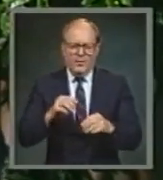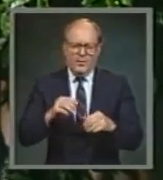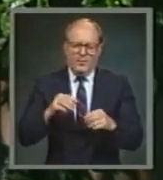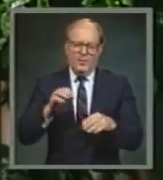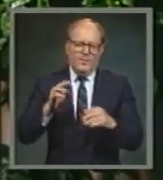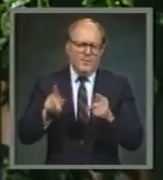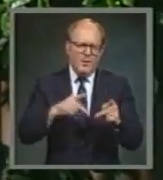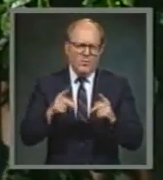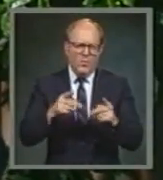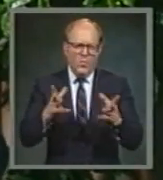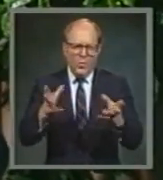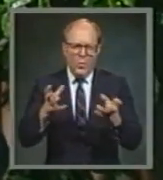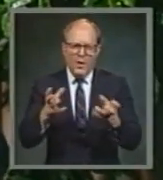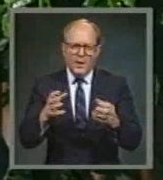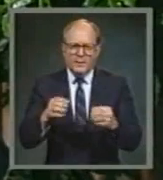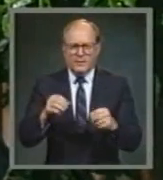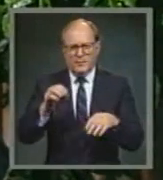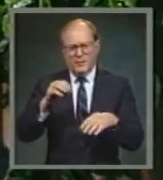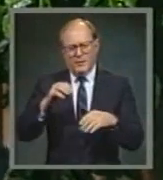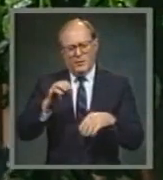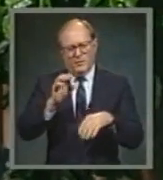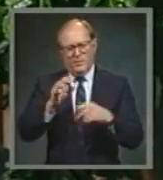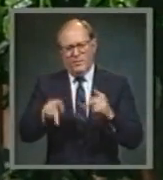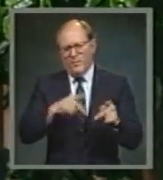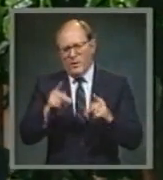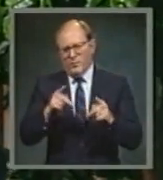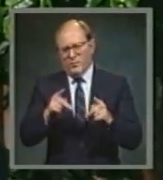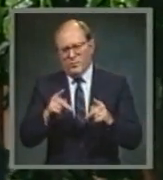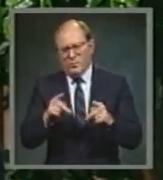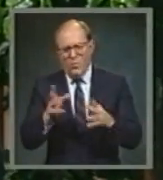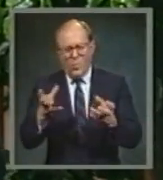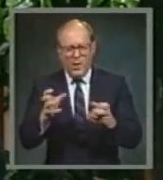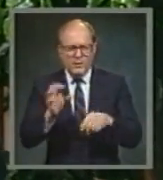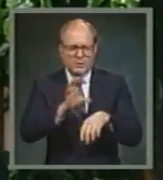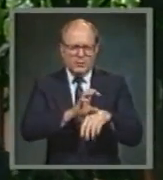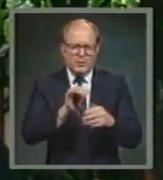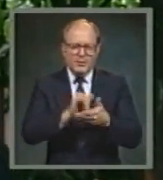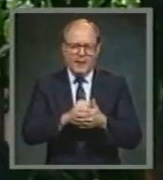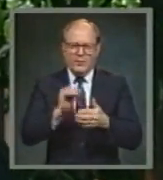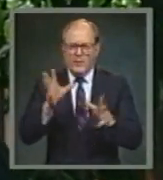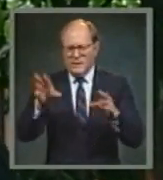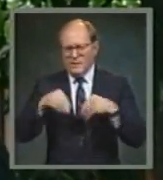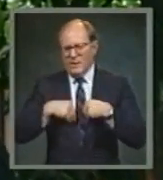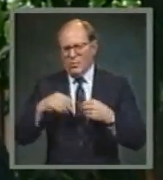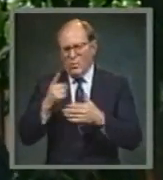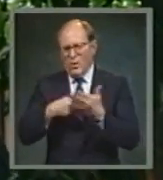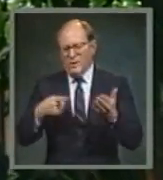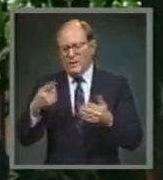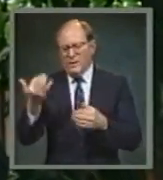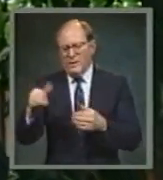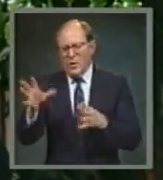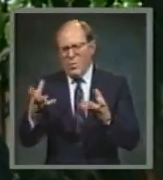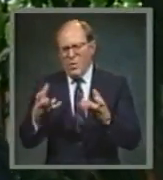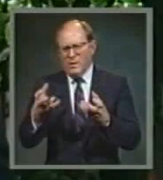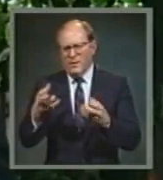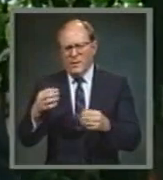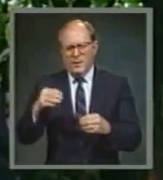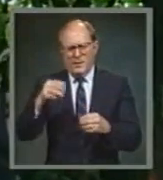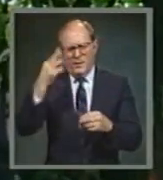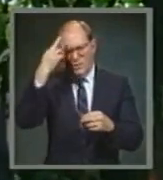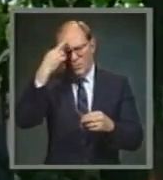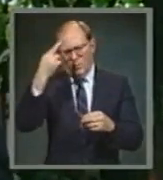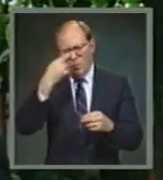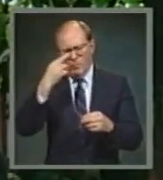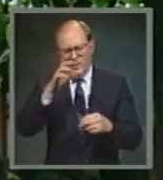so openly defiant of the faith and morals set forth in the sacred scriptures. Members of the Roman Catholic